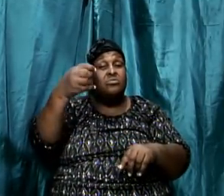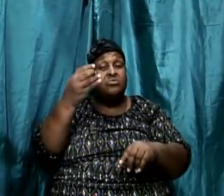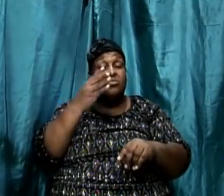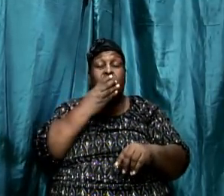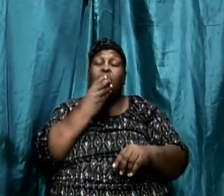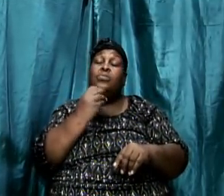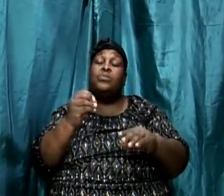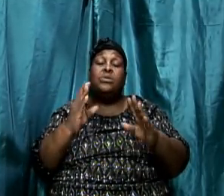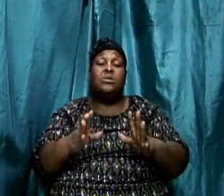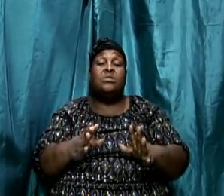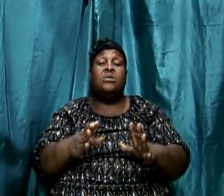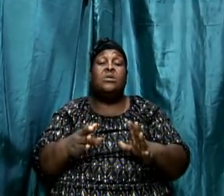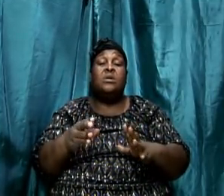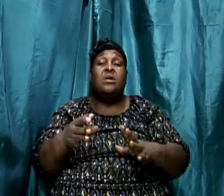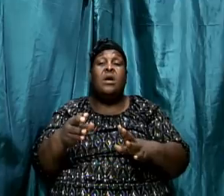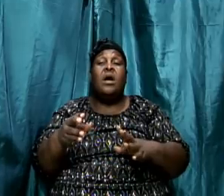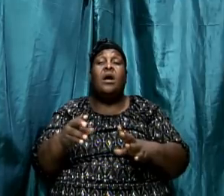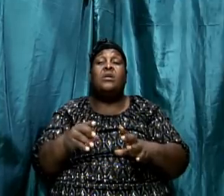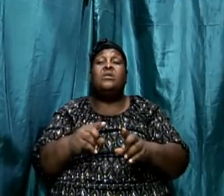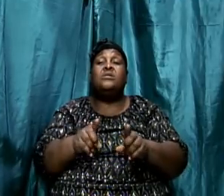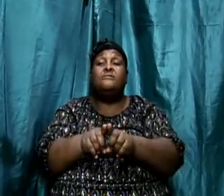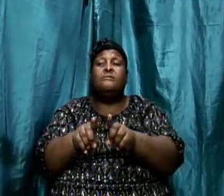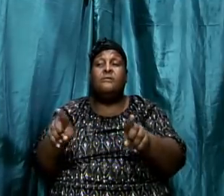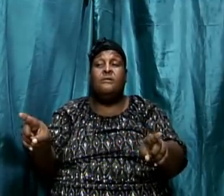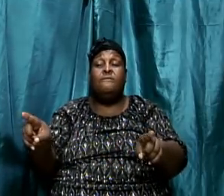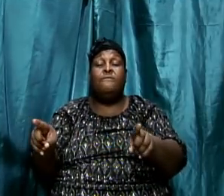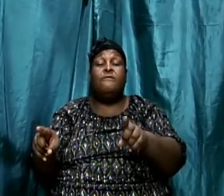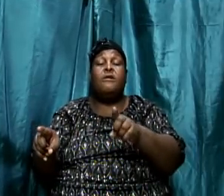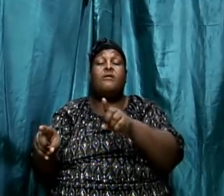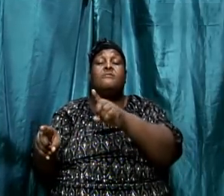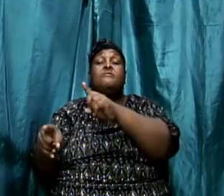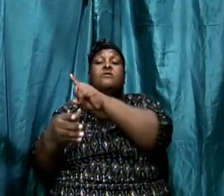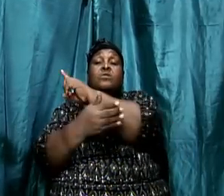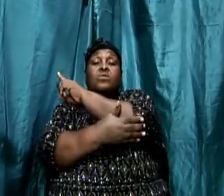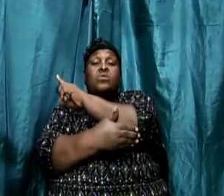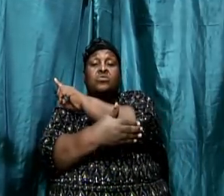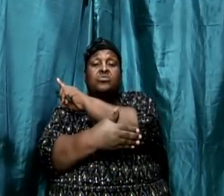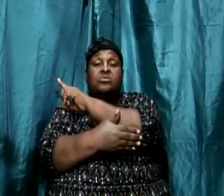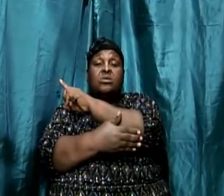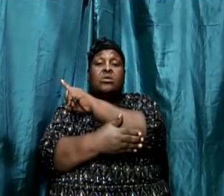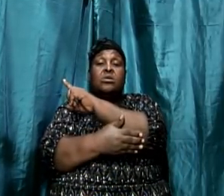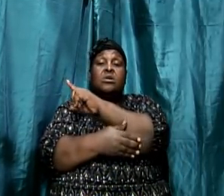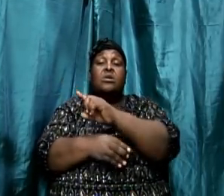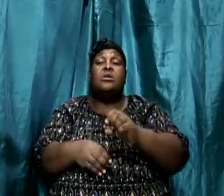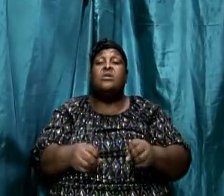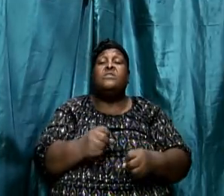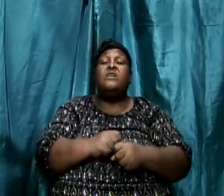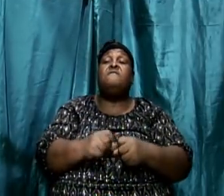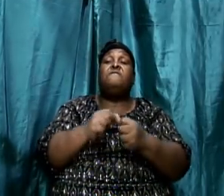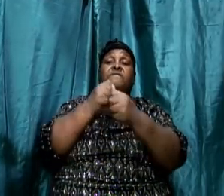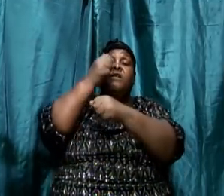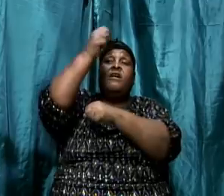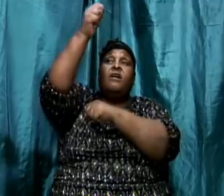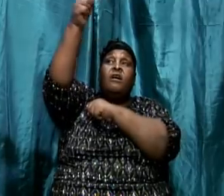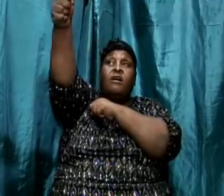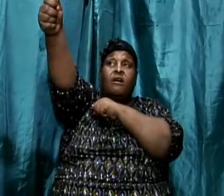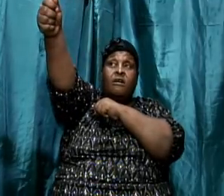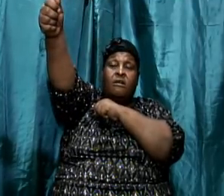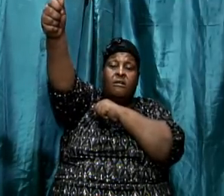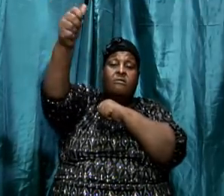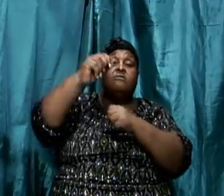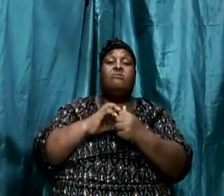the uttermost parts of the earth. Praise God. We see our next example